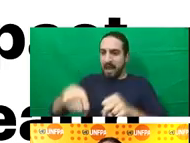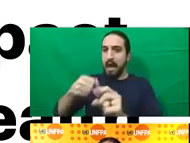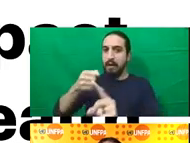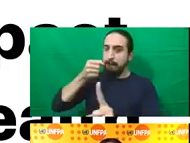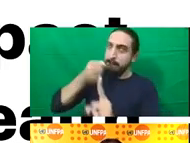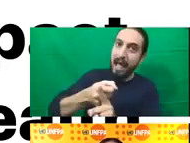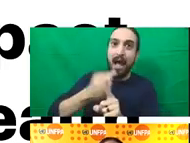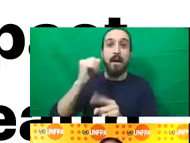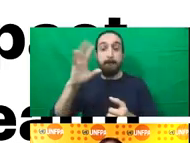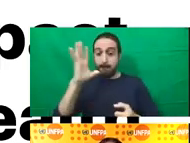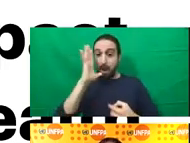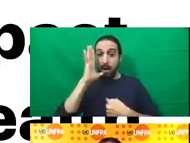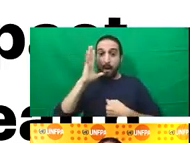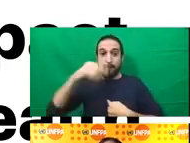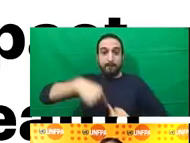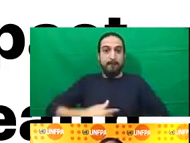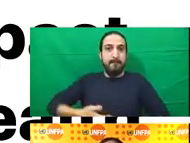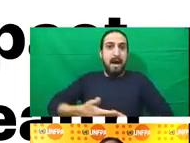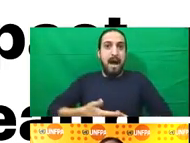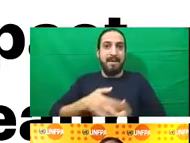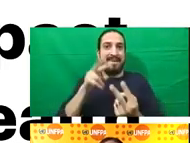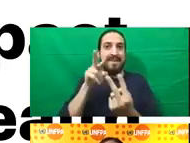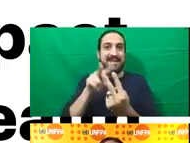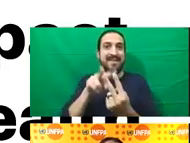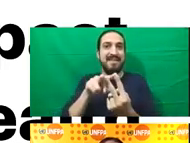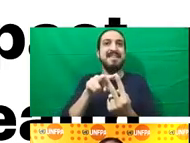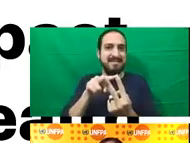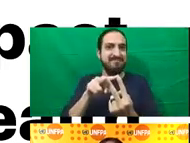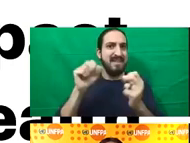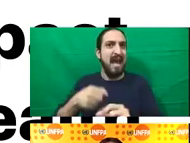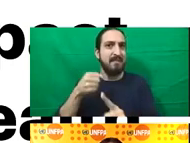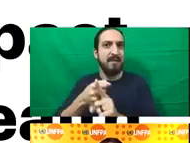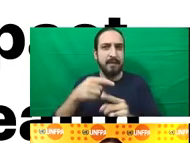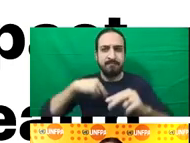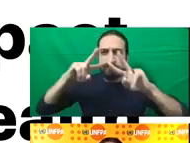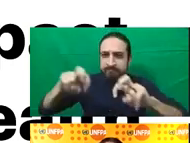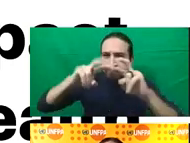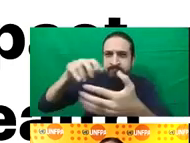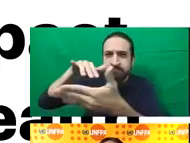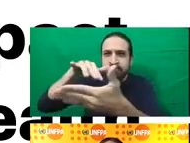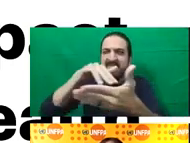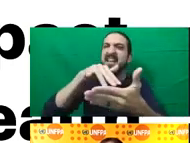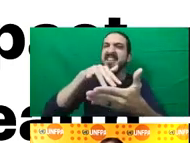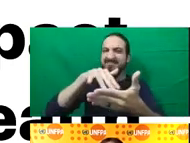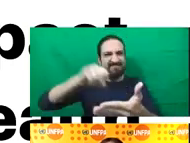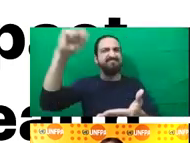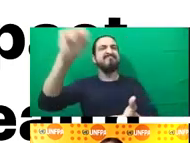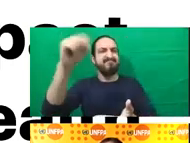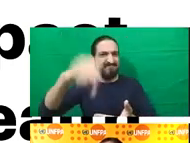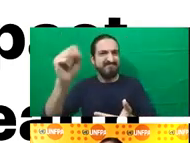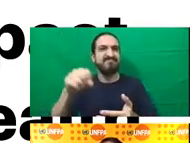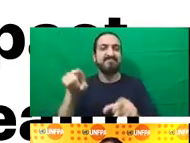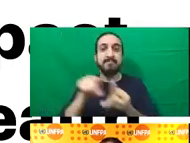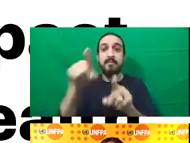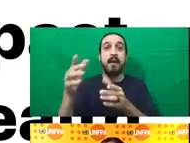groups and consortium looking at exactly this pathway. There are also global evidence showing how climate change has an